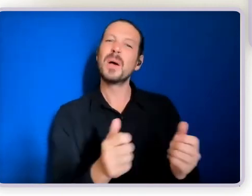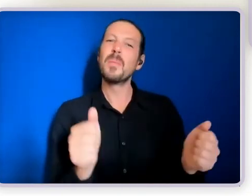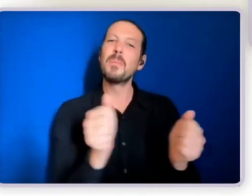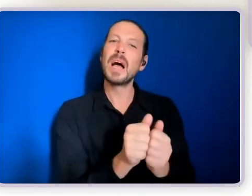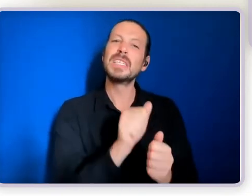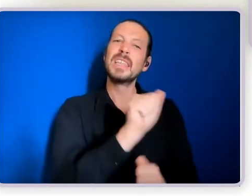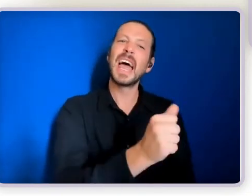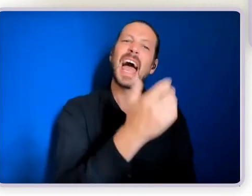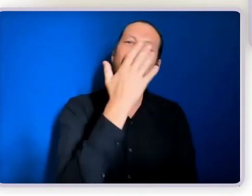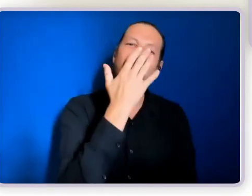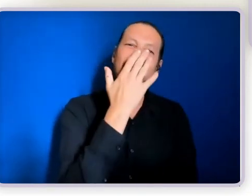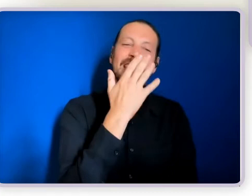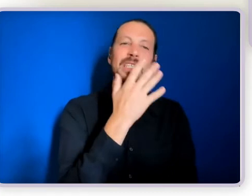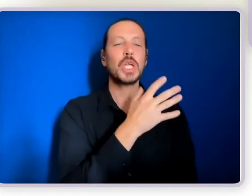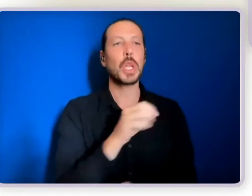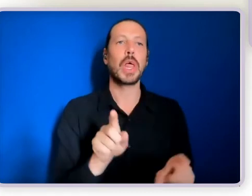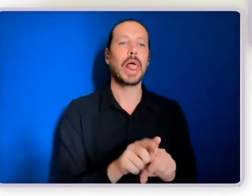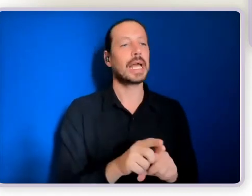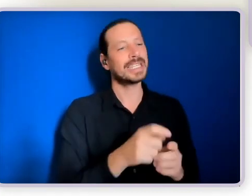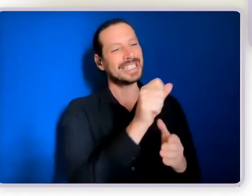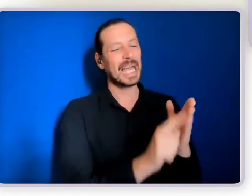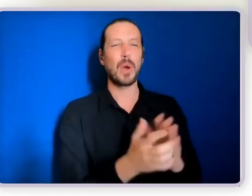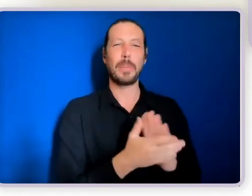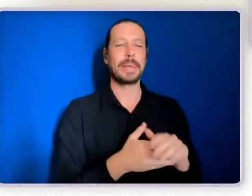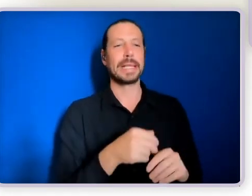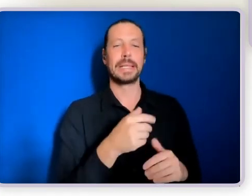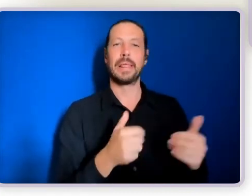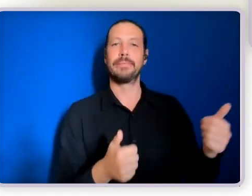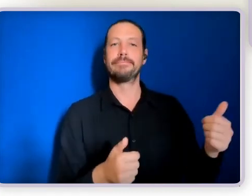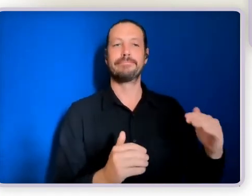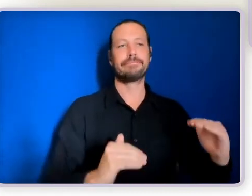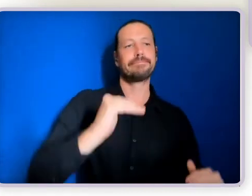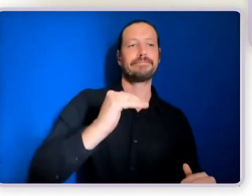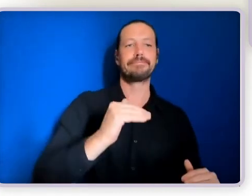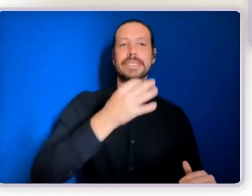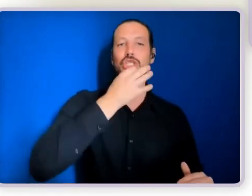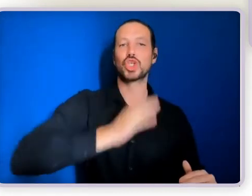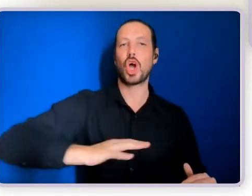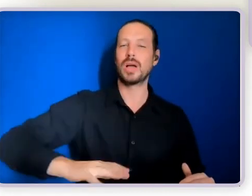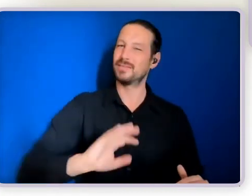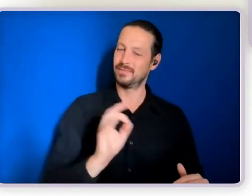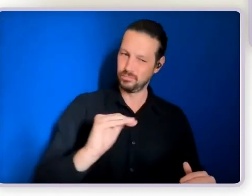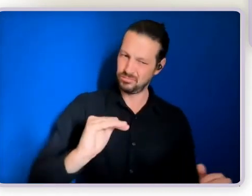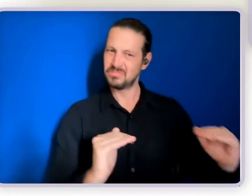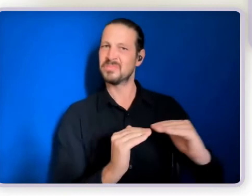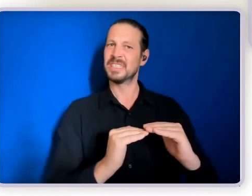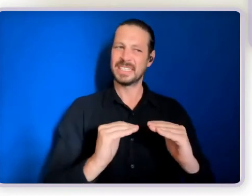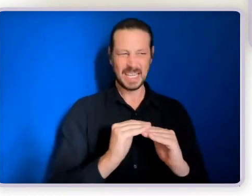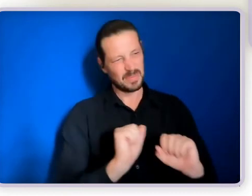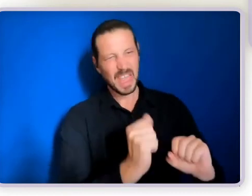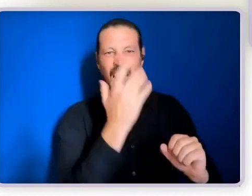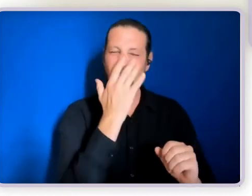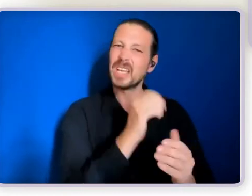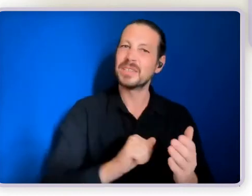as children if they're not and that their circle puts them at the center of the conversation and at the